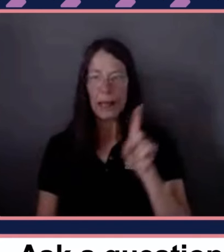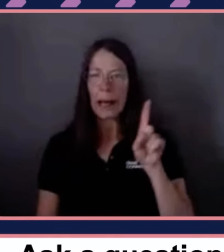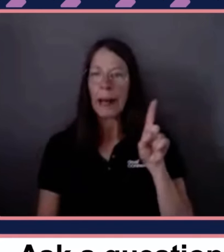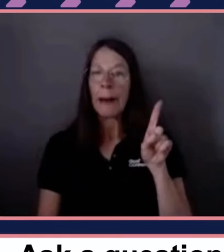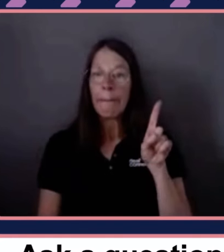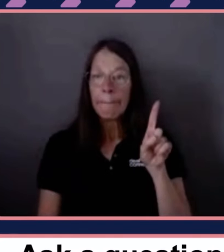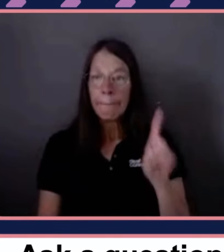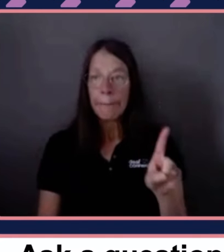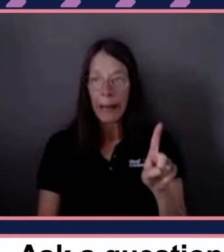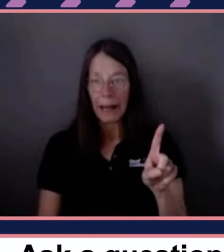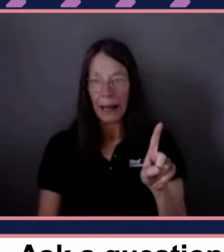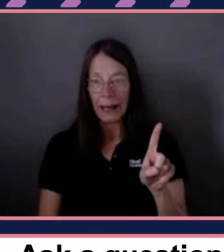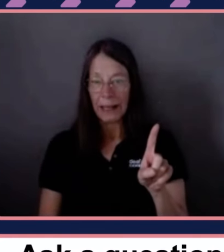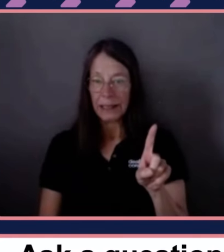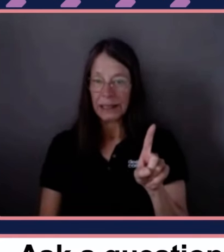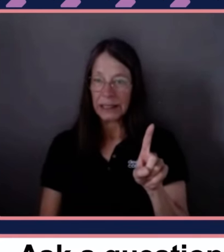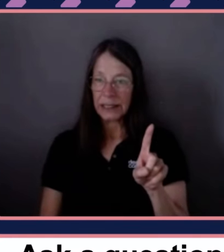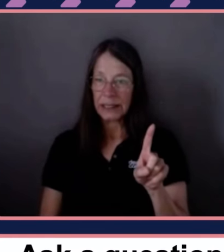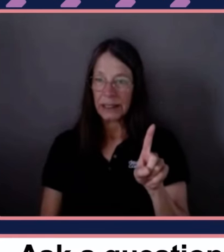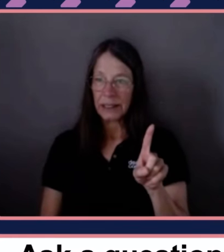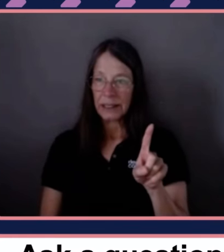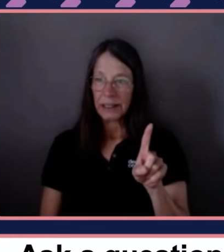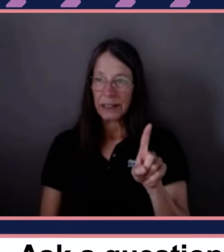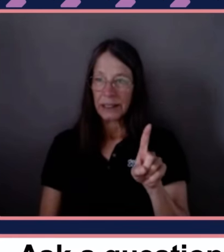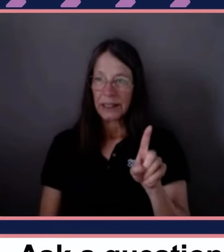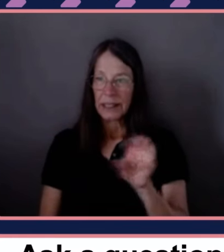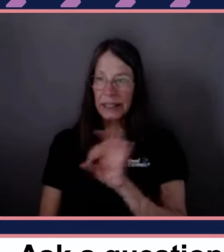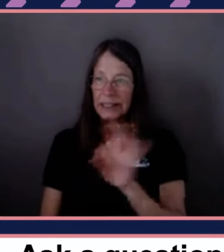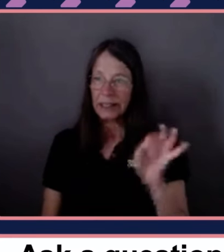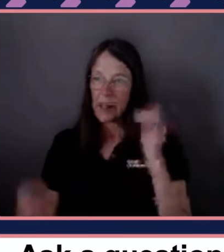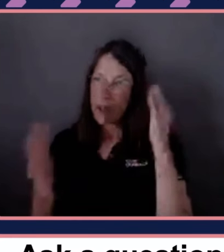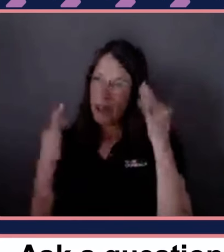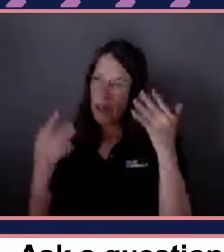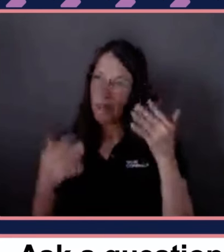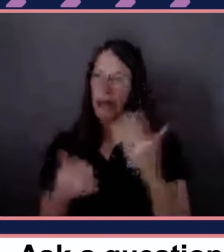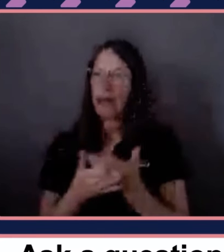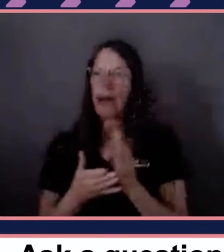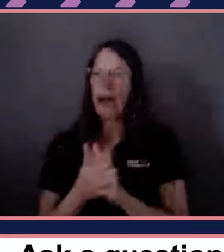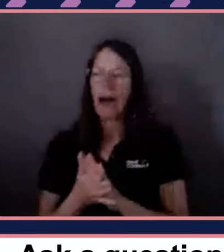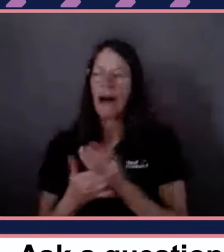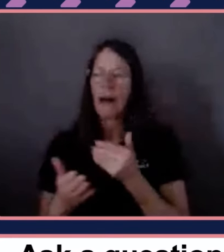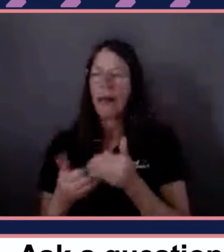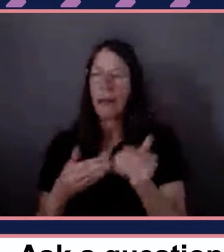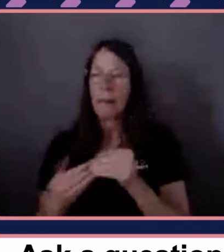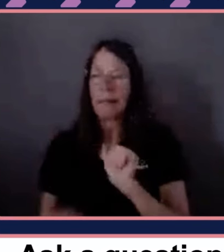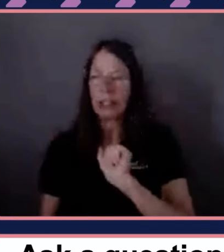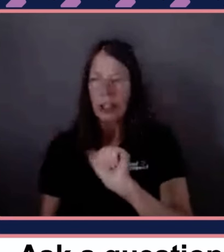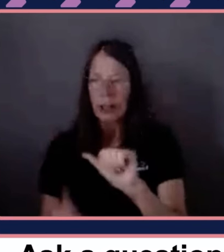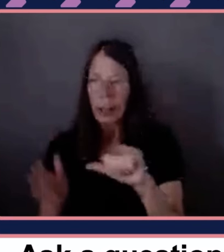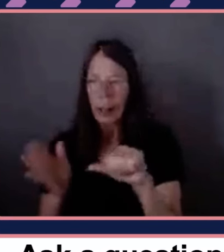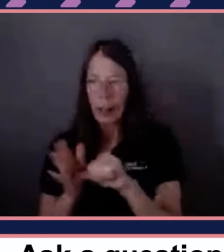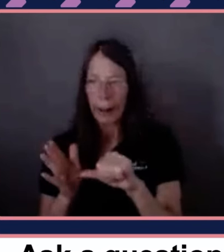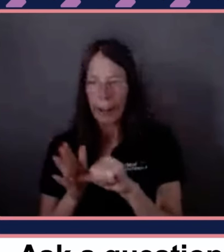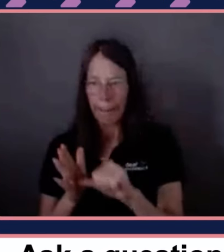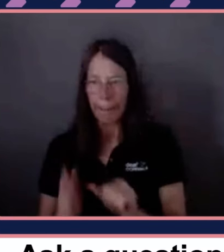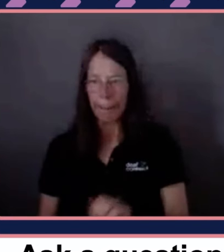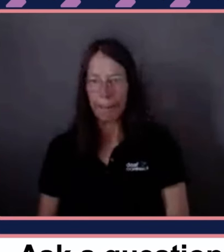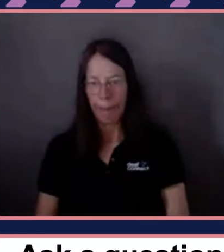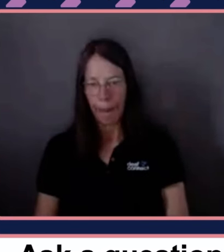managed their own budget, and that's the only change that's made. So for participants who are managing,